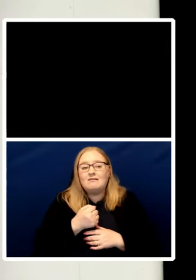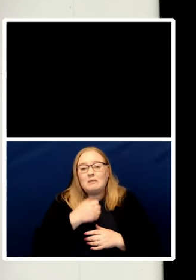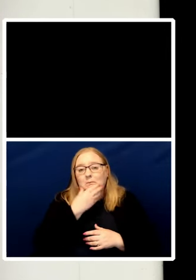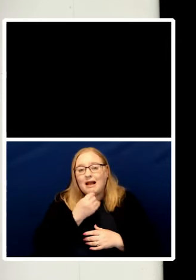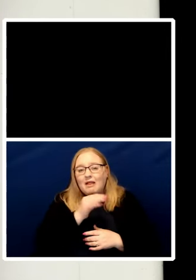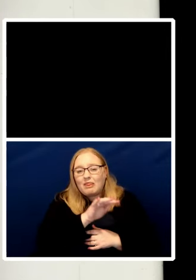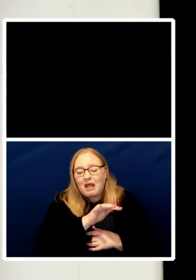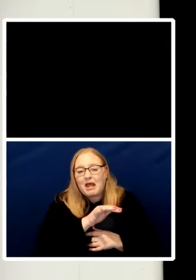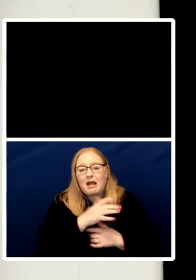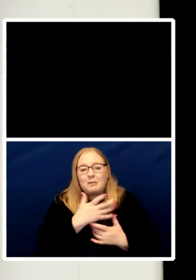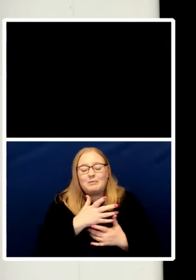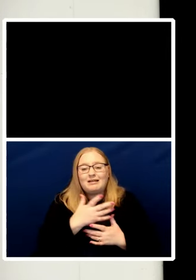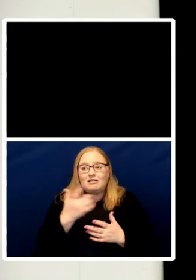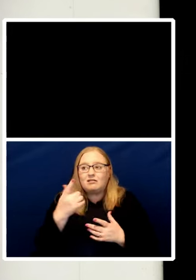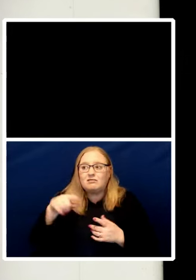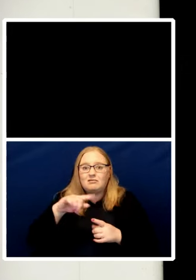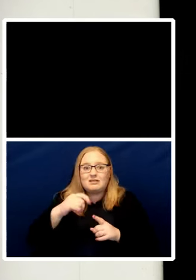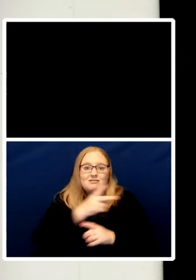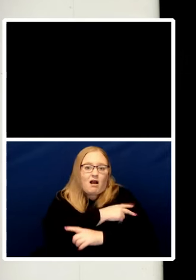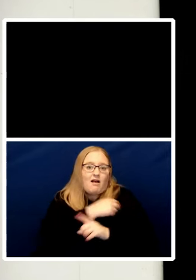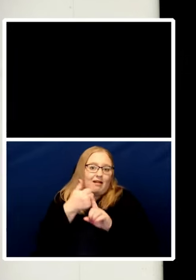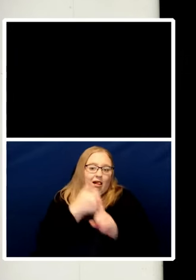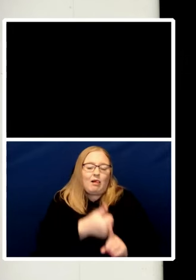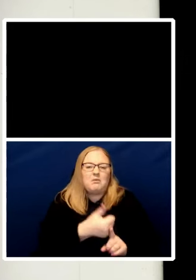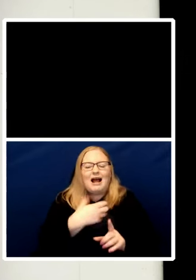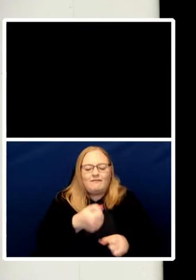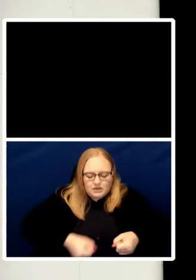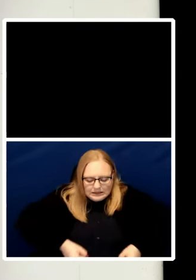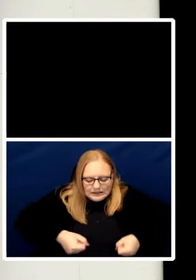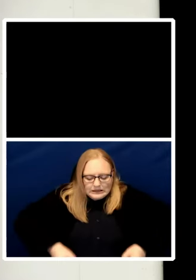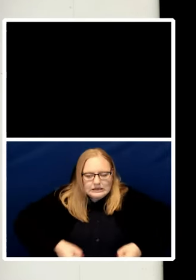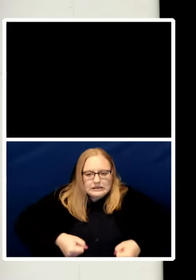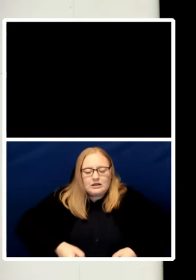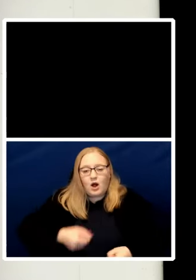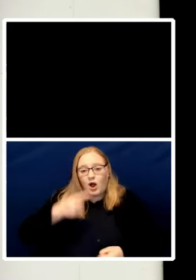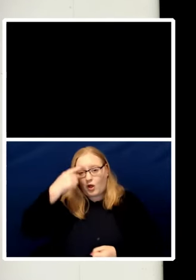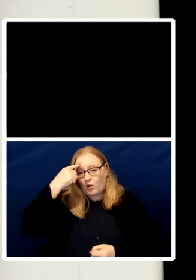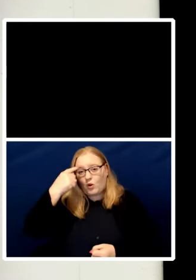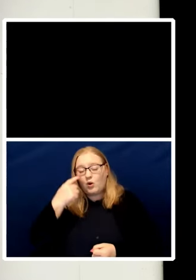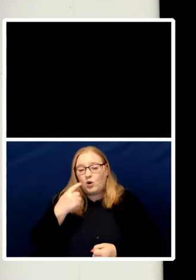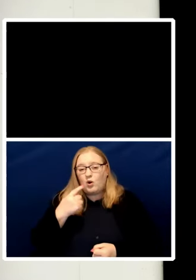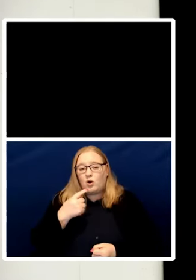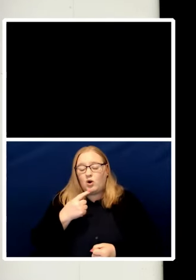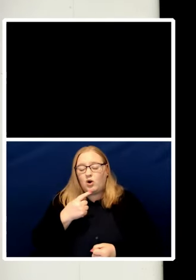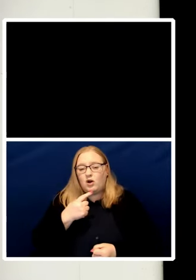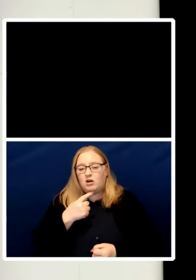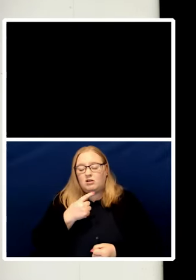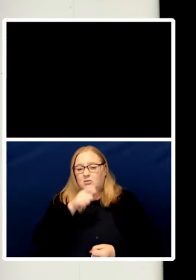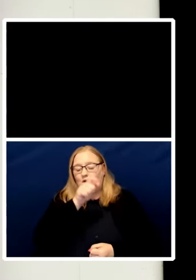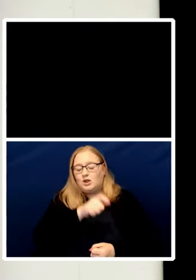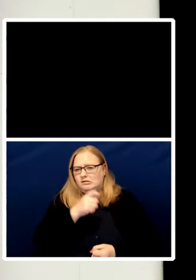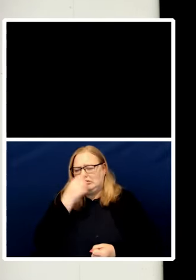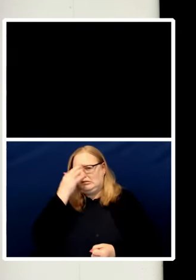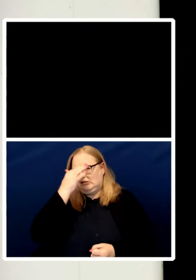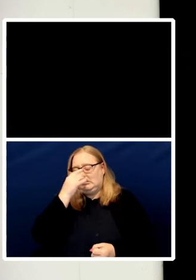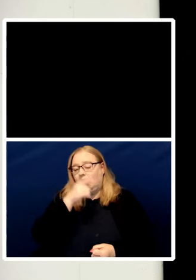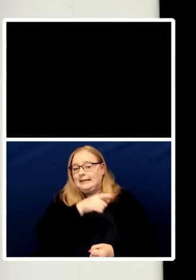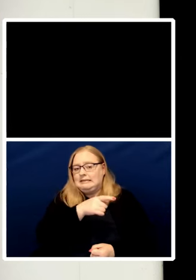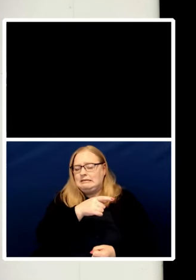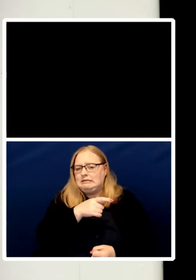is he I thought maybe it was Disraeli and they said sir they said we have no idea